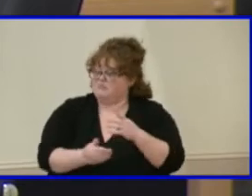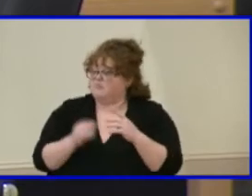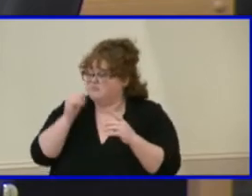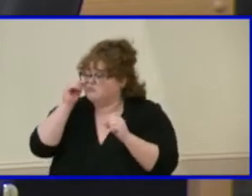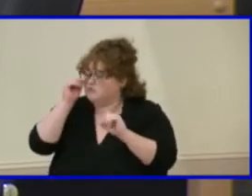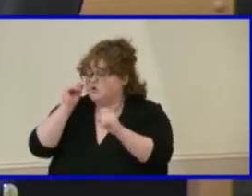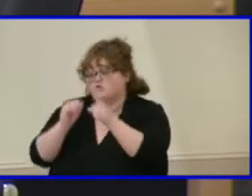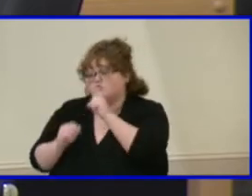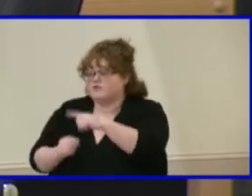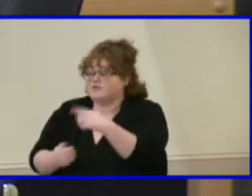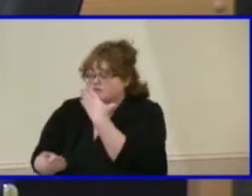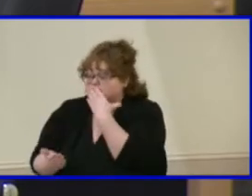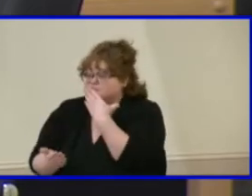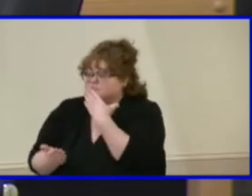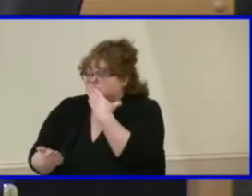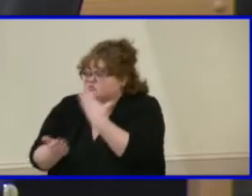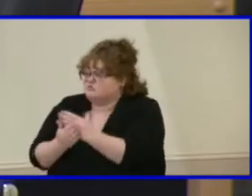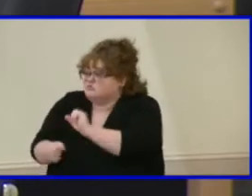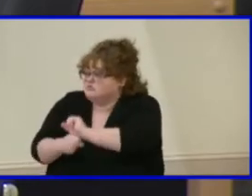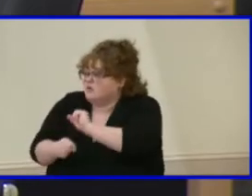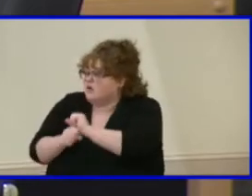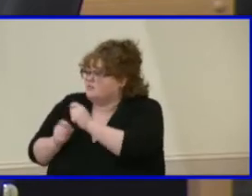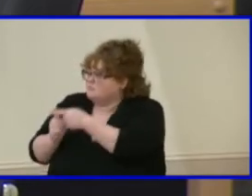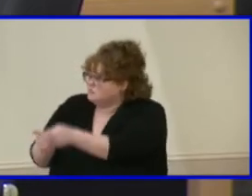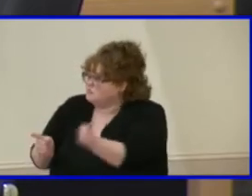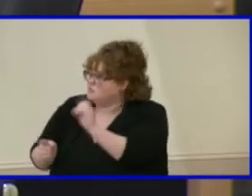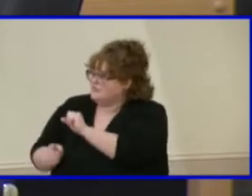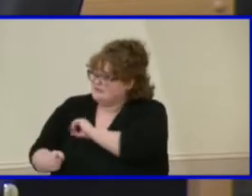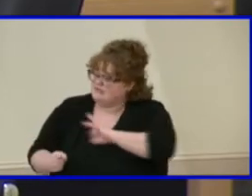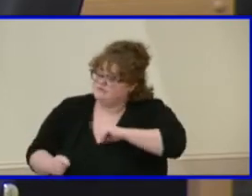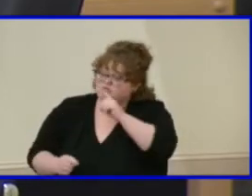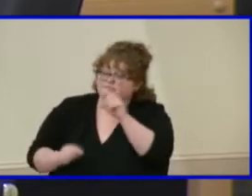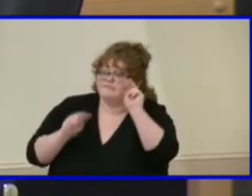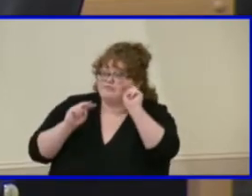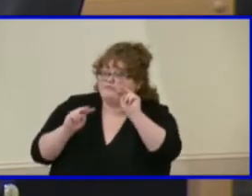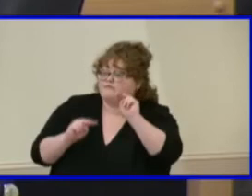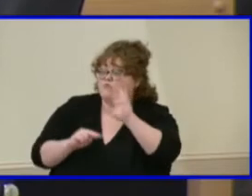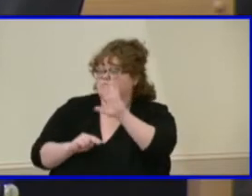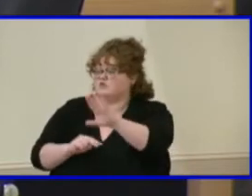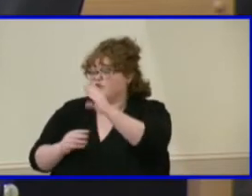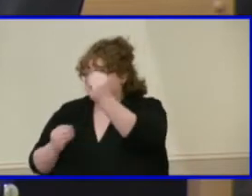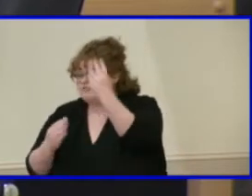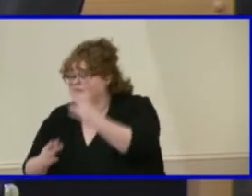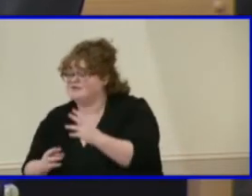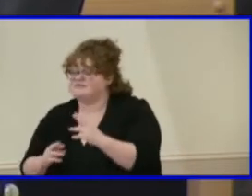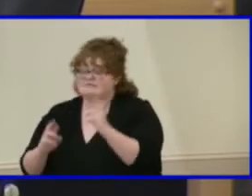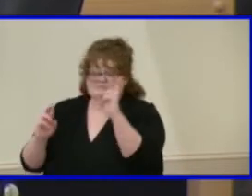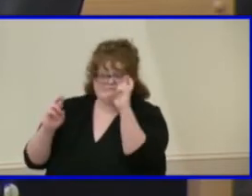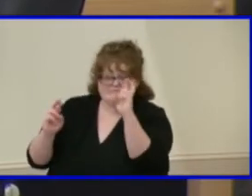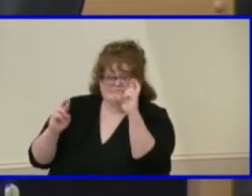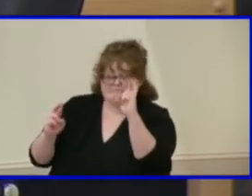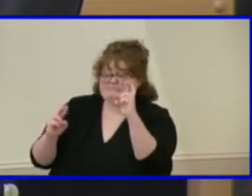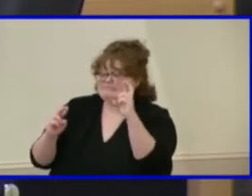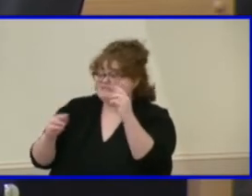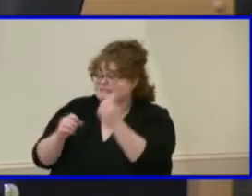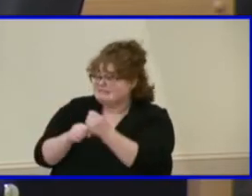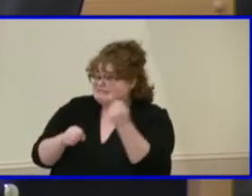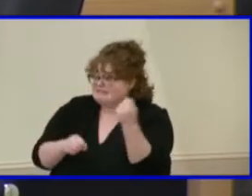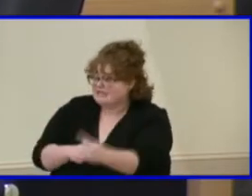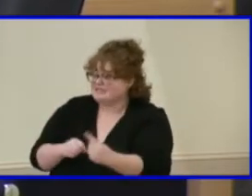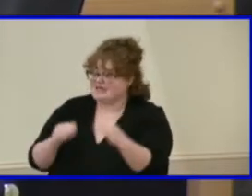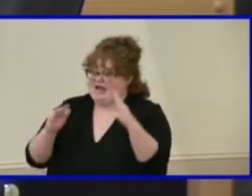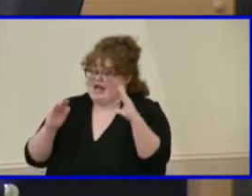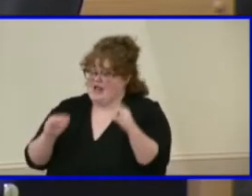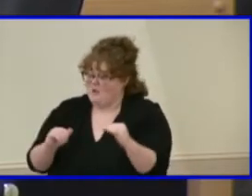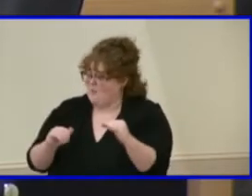staff. And I'm looking forward to these solutions that you've shared. I'm looking forward, fingers crossed, that you're going to come back and share the deeper level of solutions because I know you